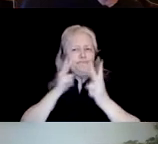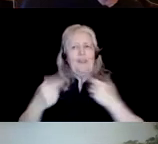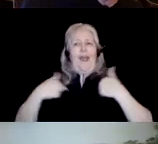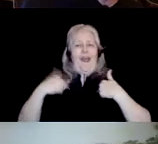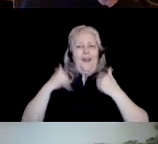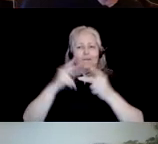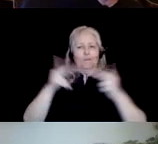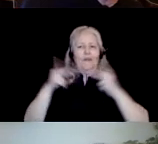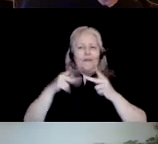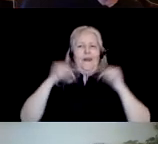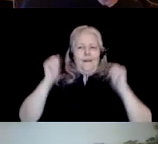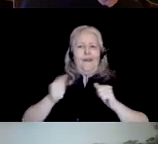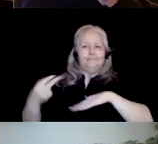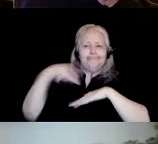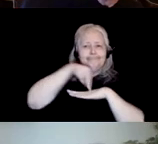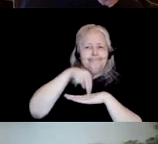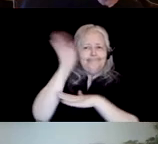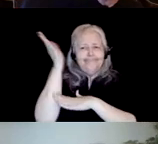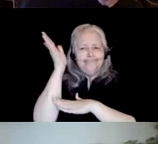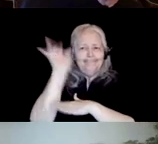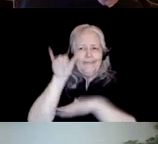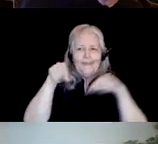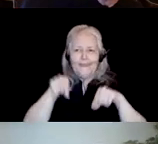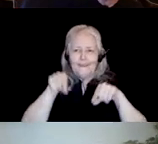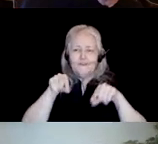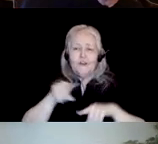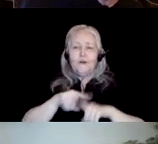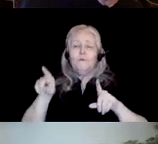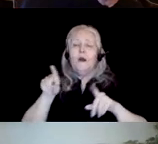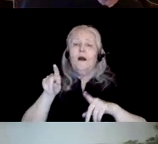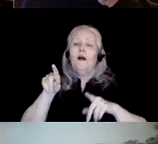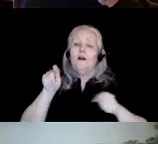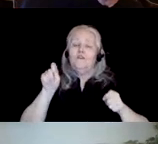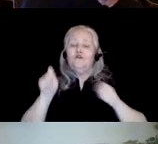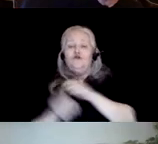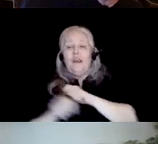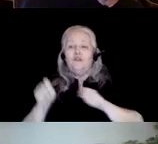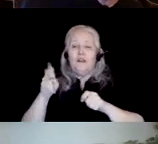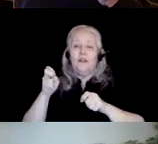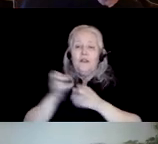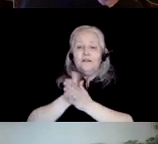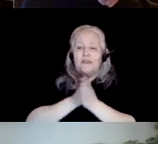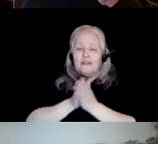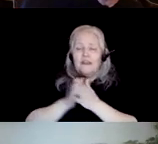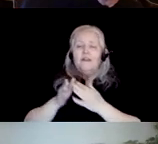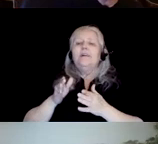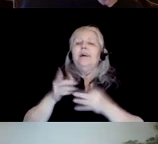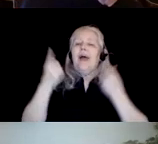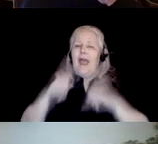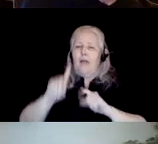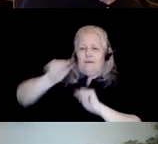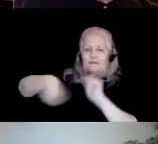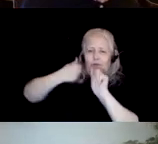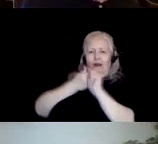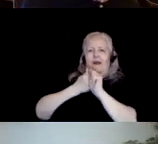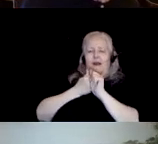make a speech like this. But the people who do this incentive shifting work in the background, often don't get the sort of flashy recognition